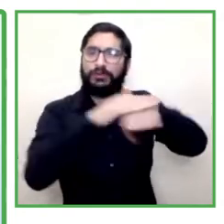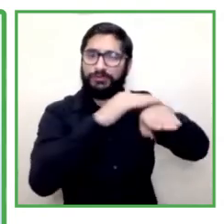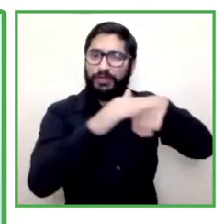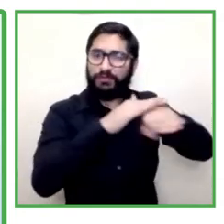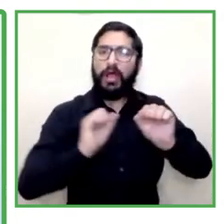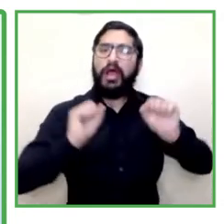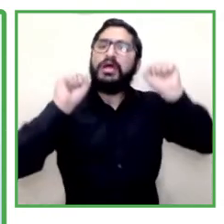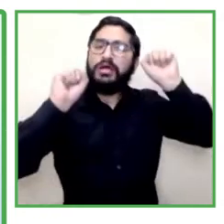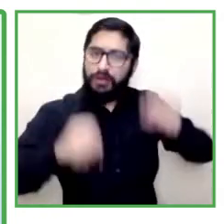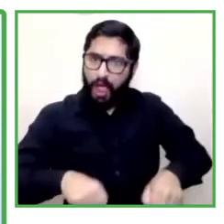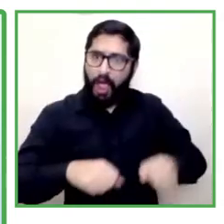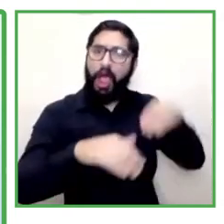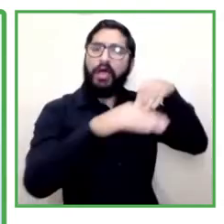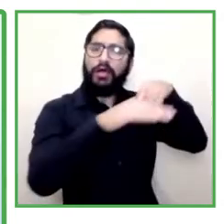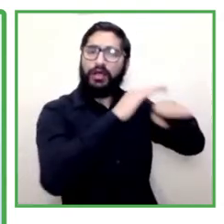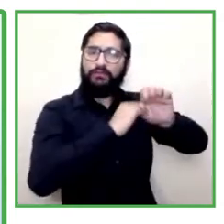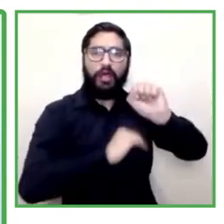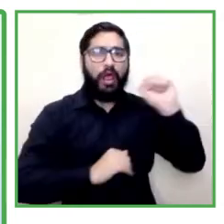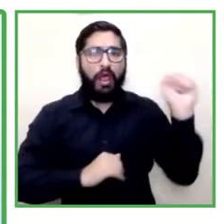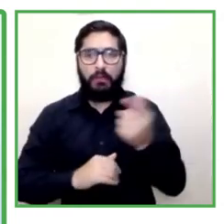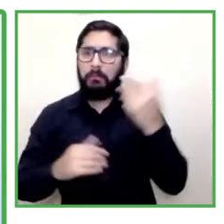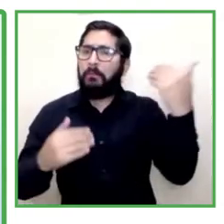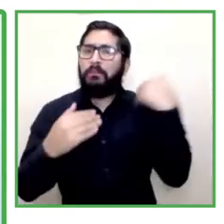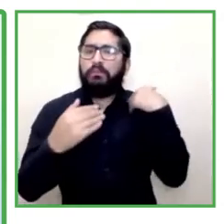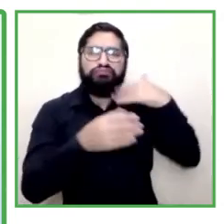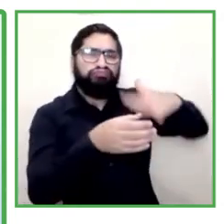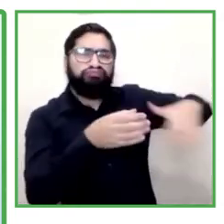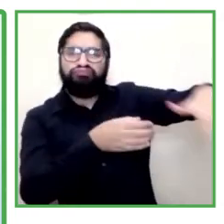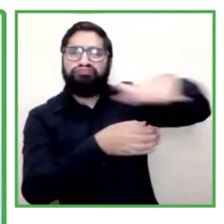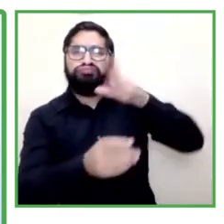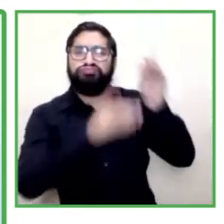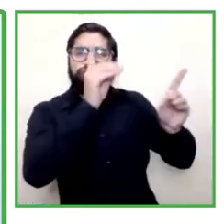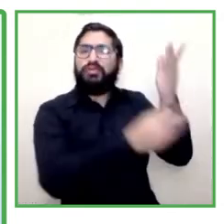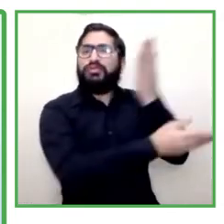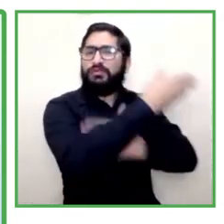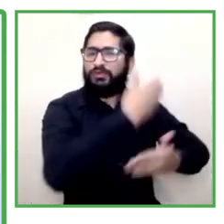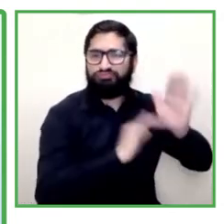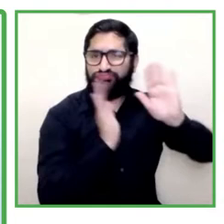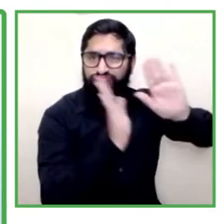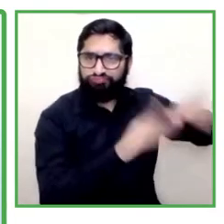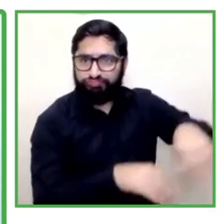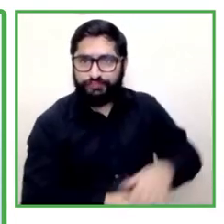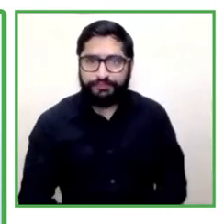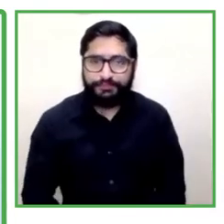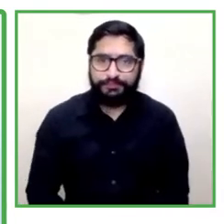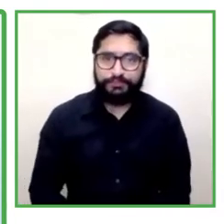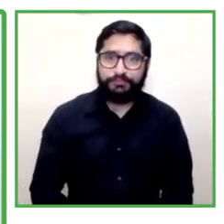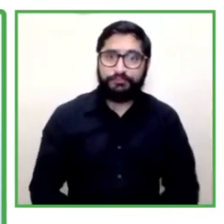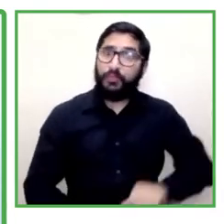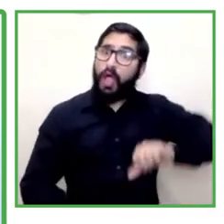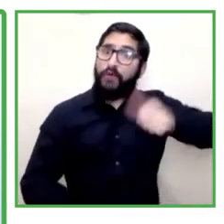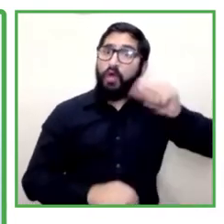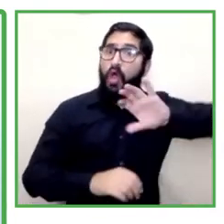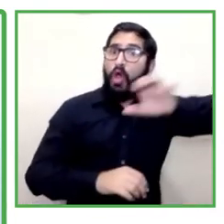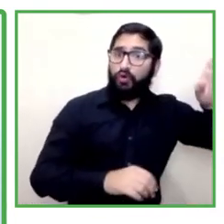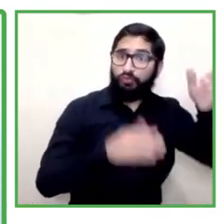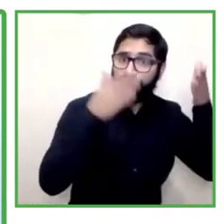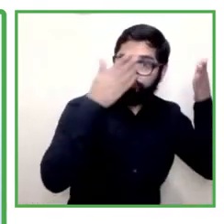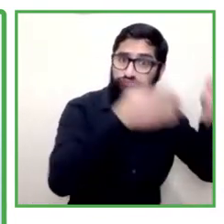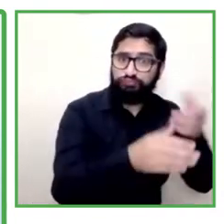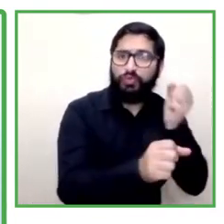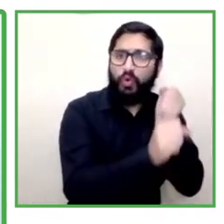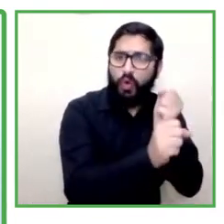more web accessibility independent of their disability and we've had other innovations in the work with the families